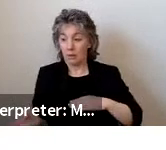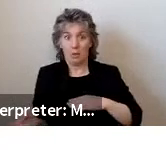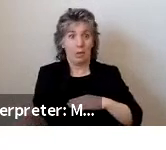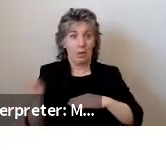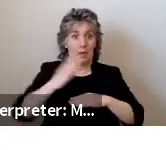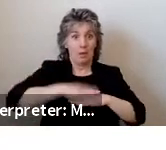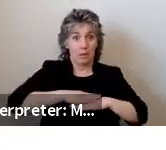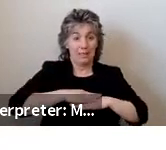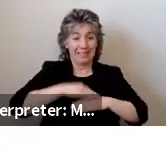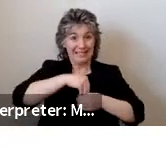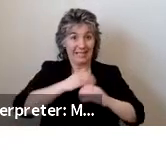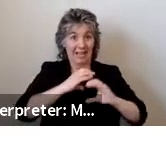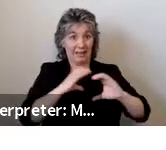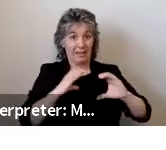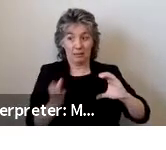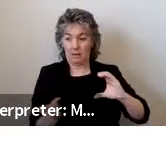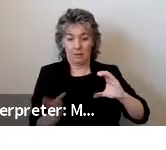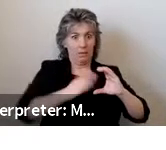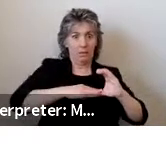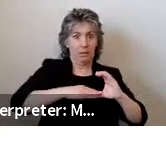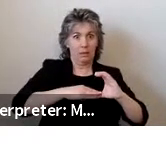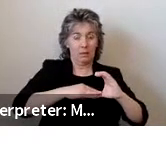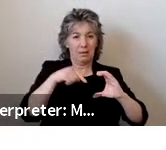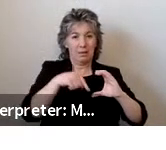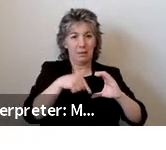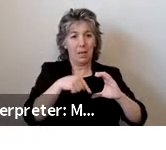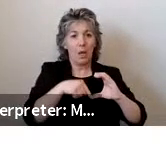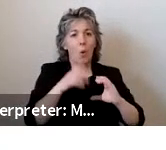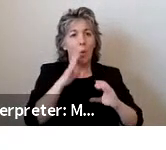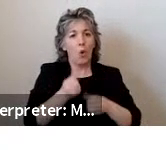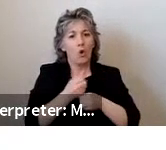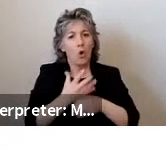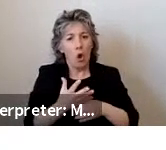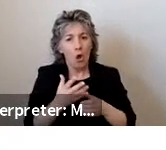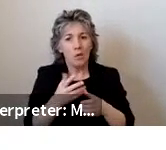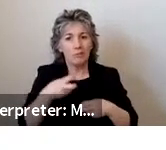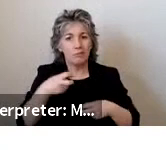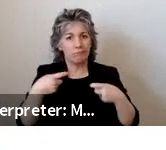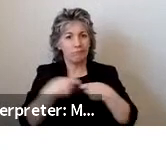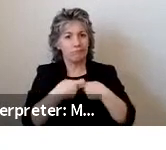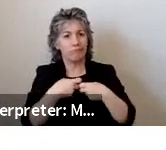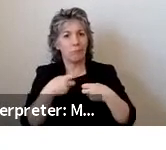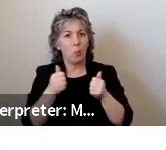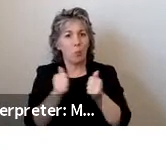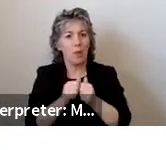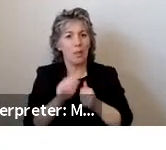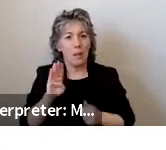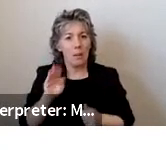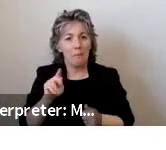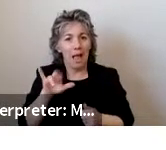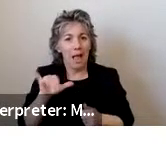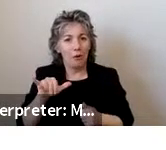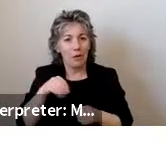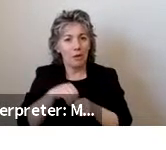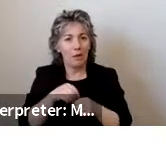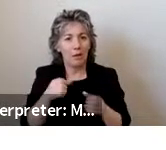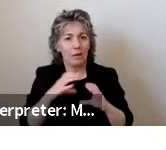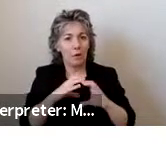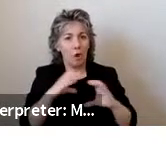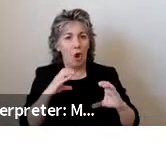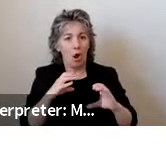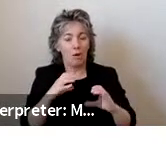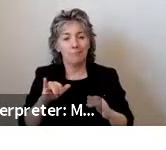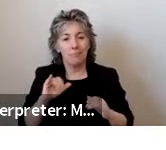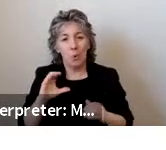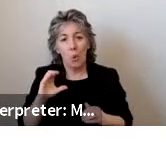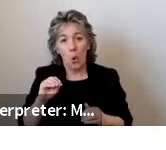other vehicle components such as the vehicle's batteries. While this is challenging, it appears that OEMs are